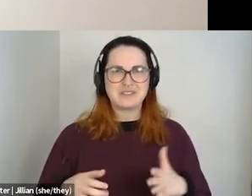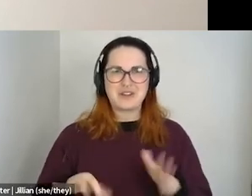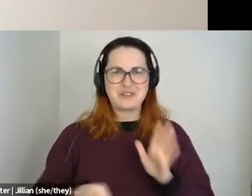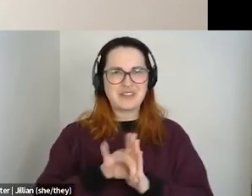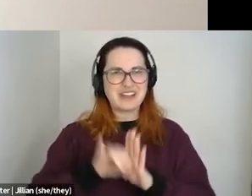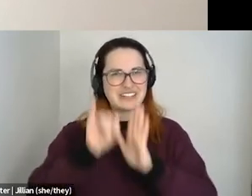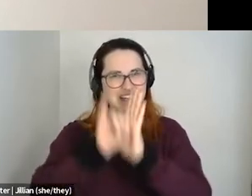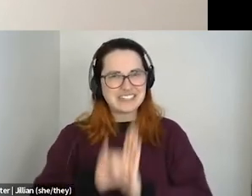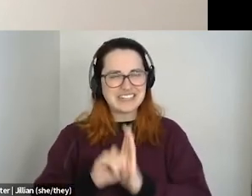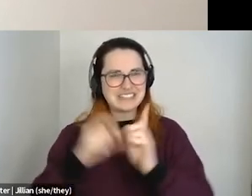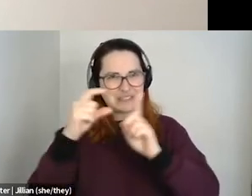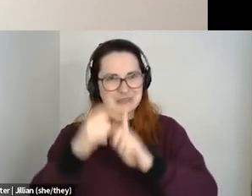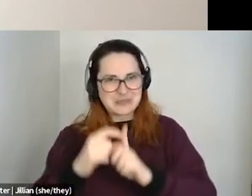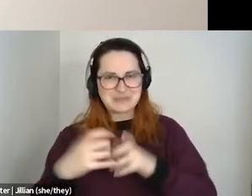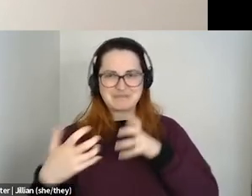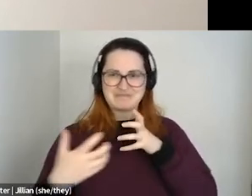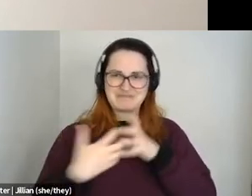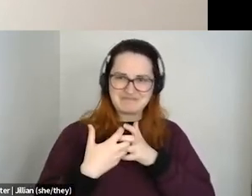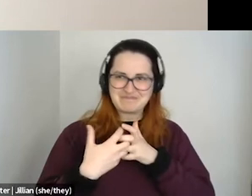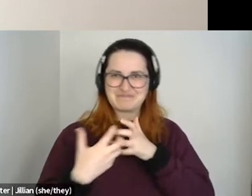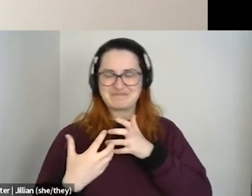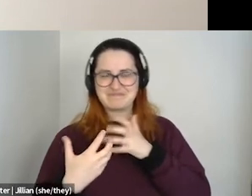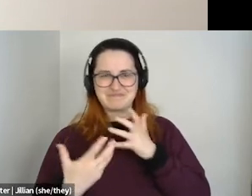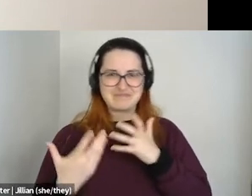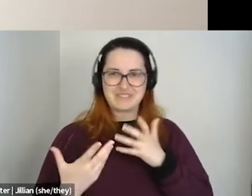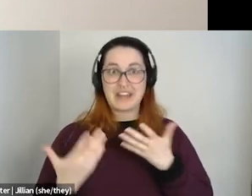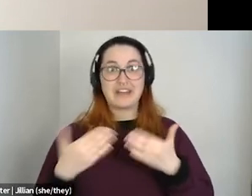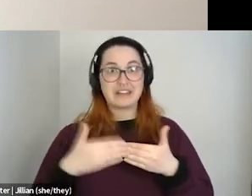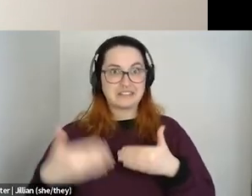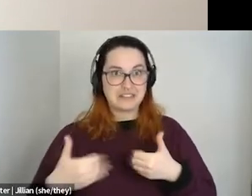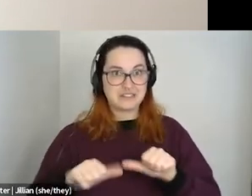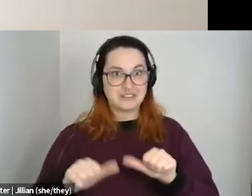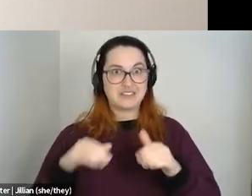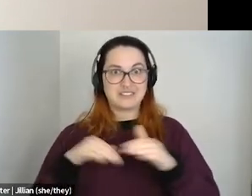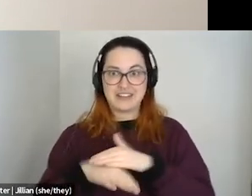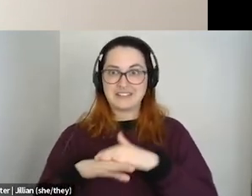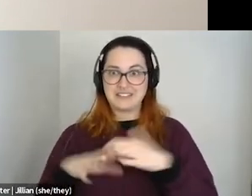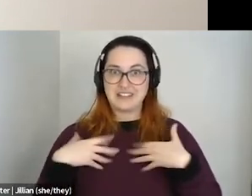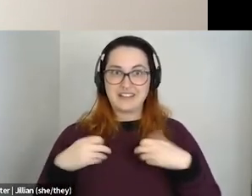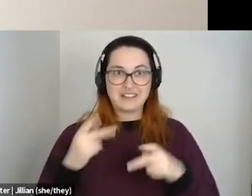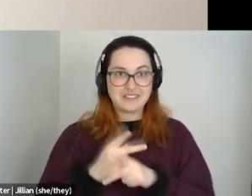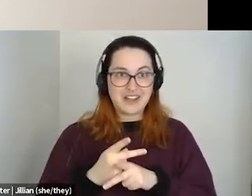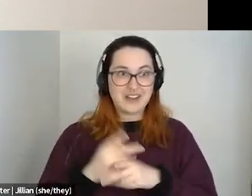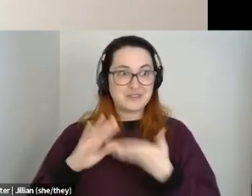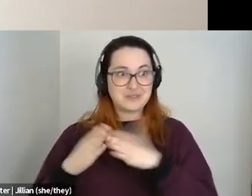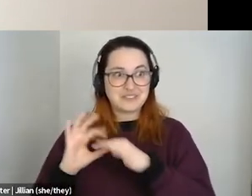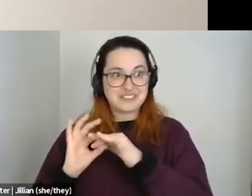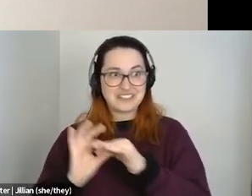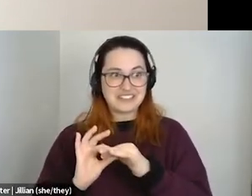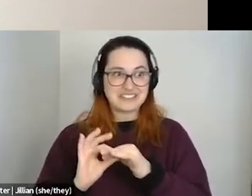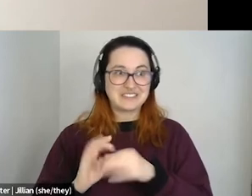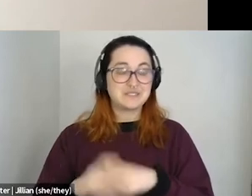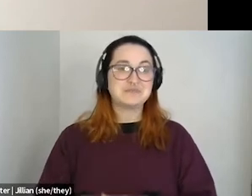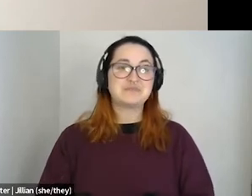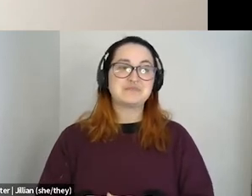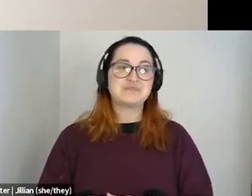for identities, and then trying to find, you know, appropriate healthcare and services and community connections is a challenge. And, um, I